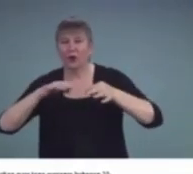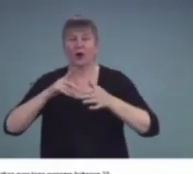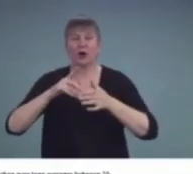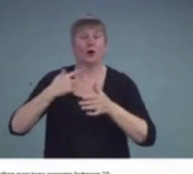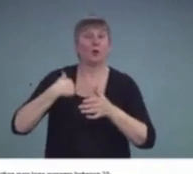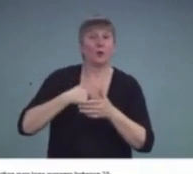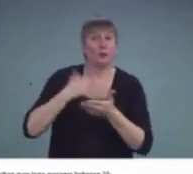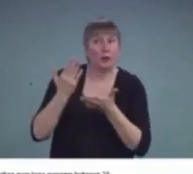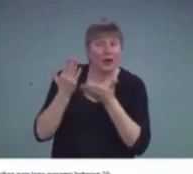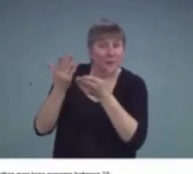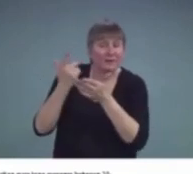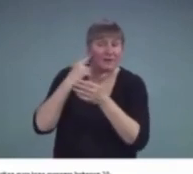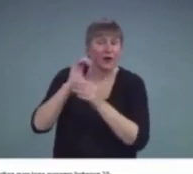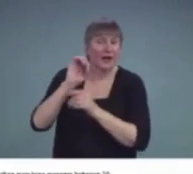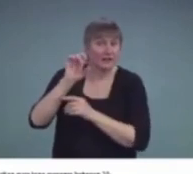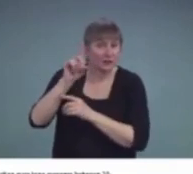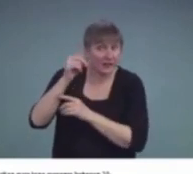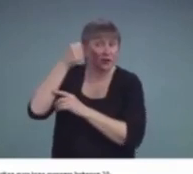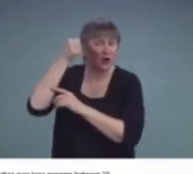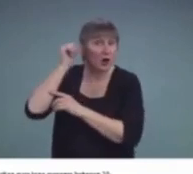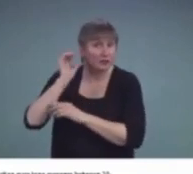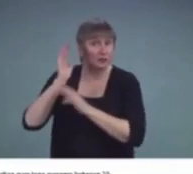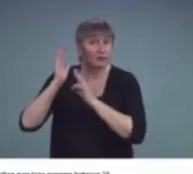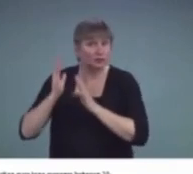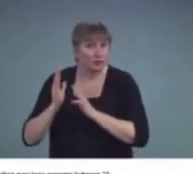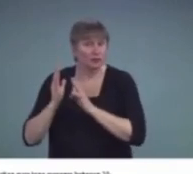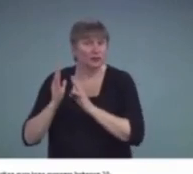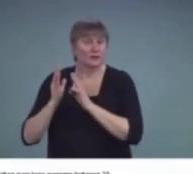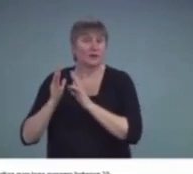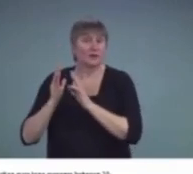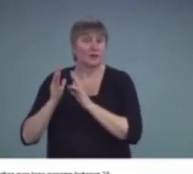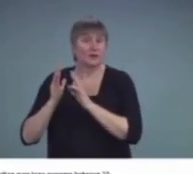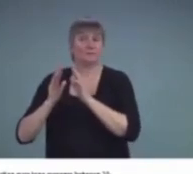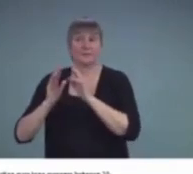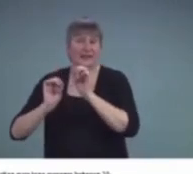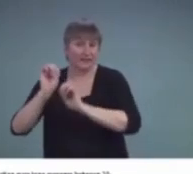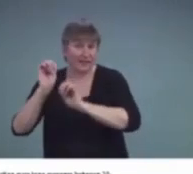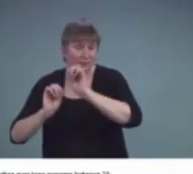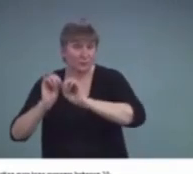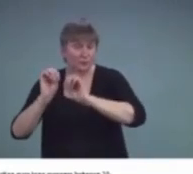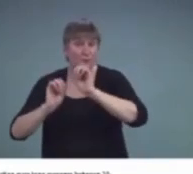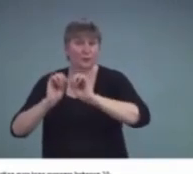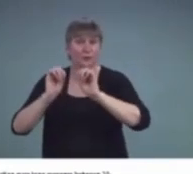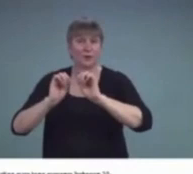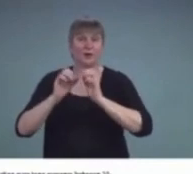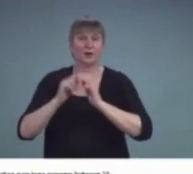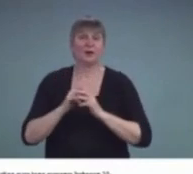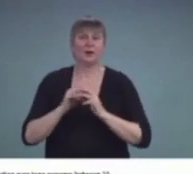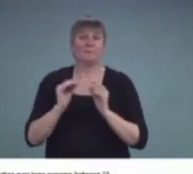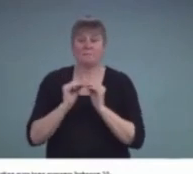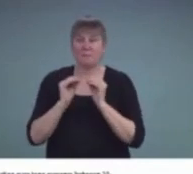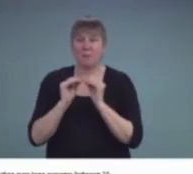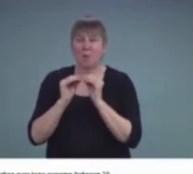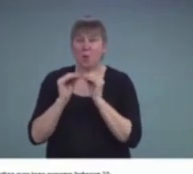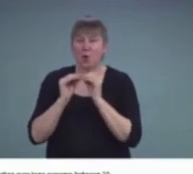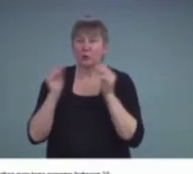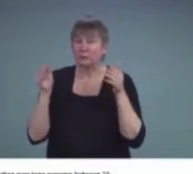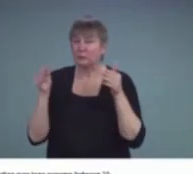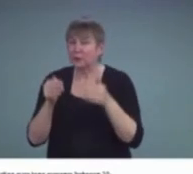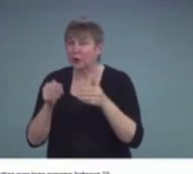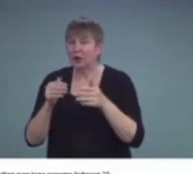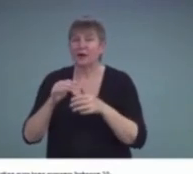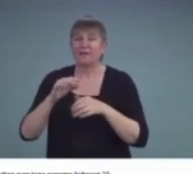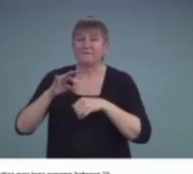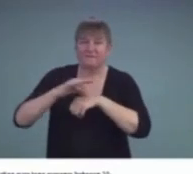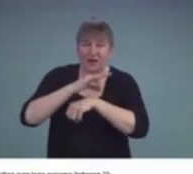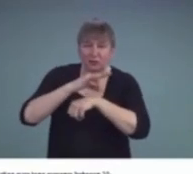audiology-oriented evaluations, so things that look much greater at functional assessments, how